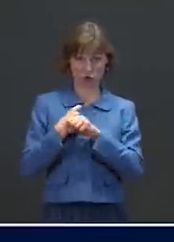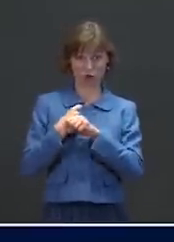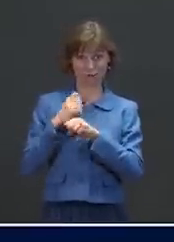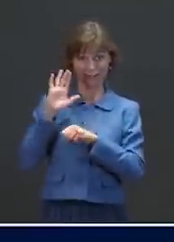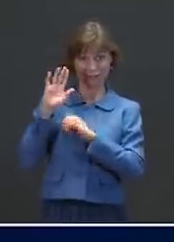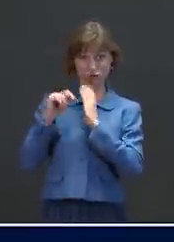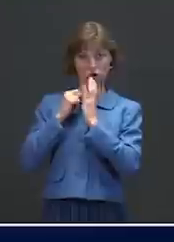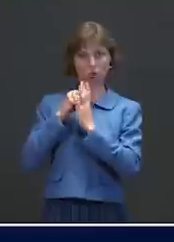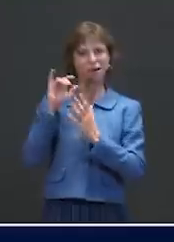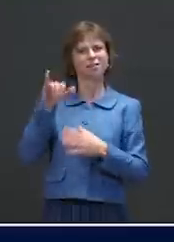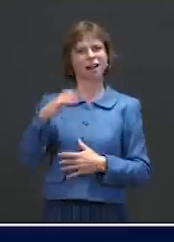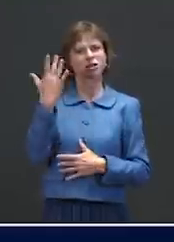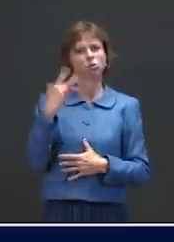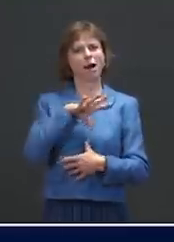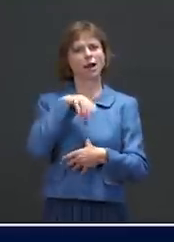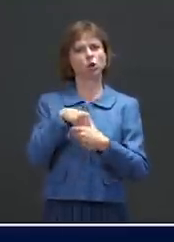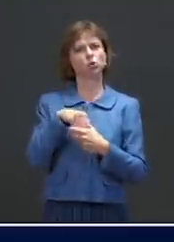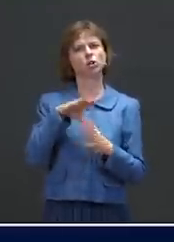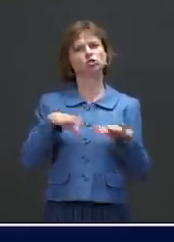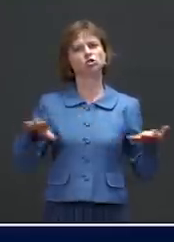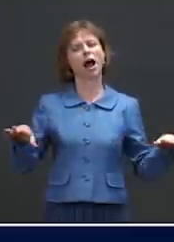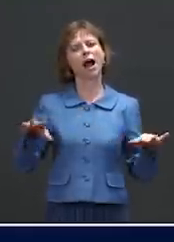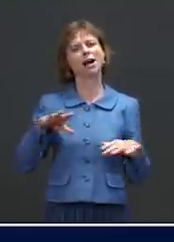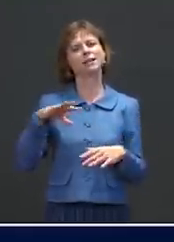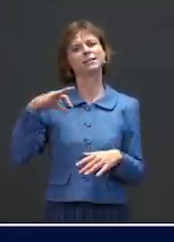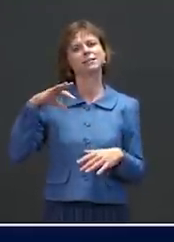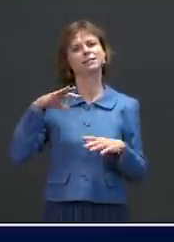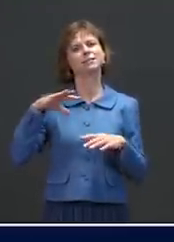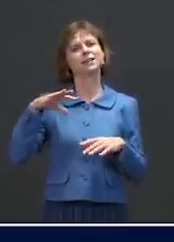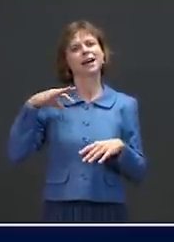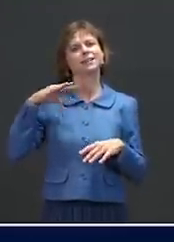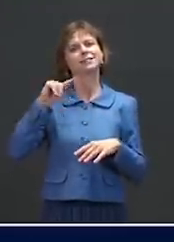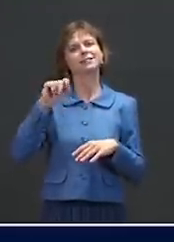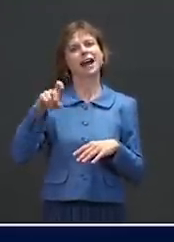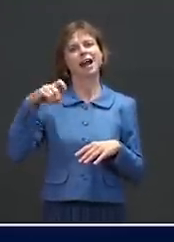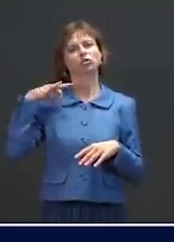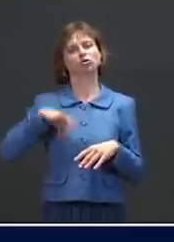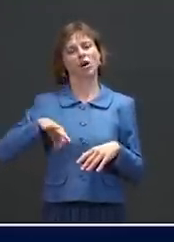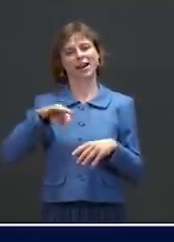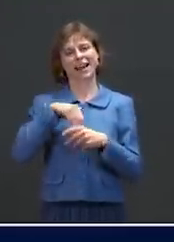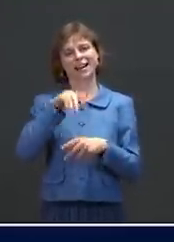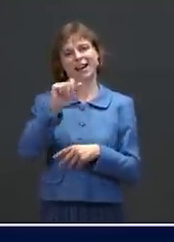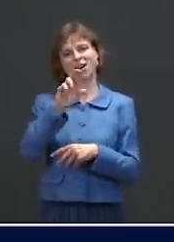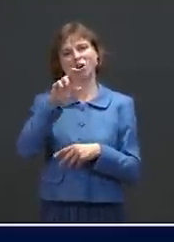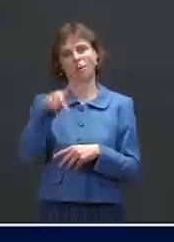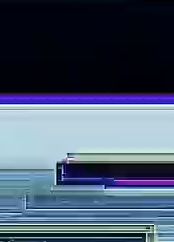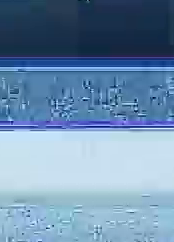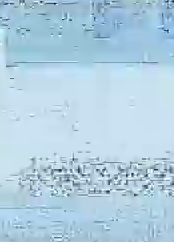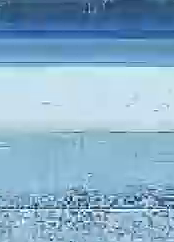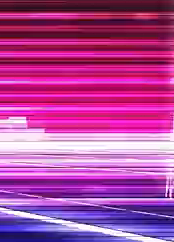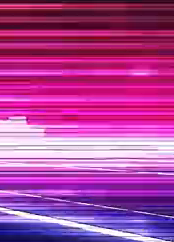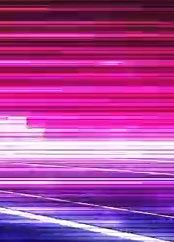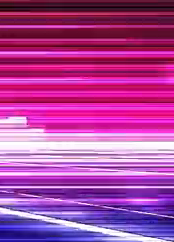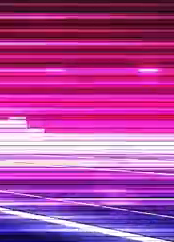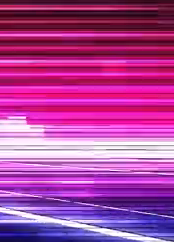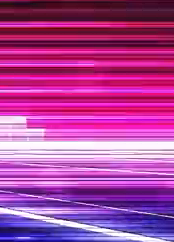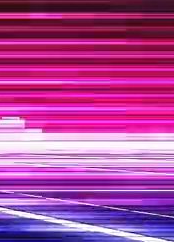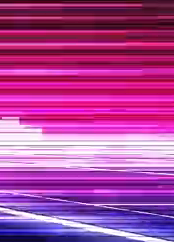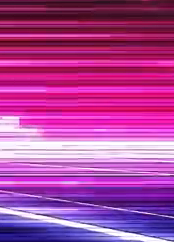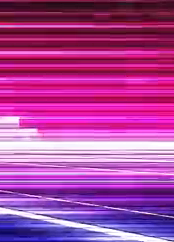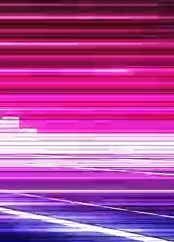a child tax credit in the American Rescue Plan. But that's, again, emergency funding and something that will help people get through this period of time. The